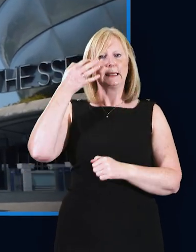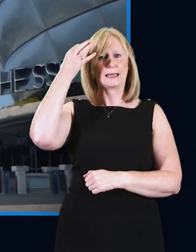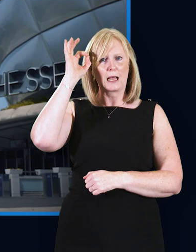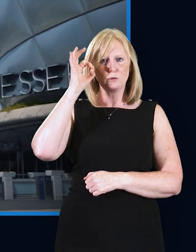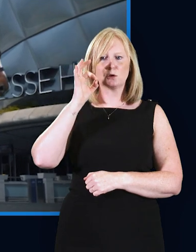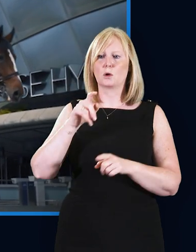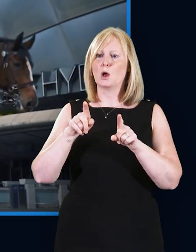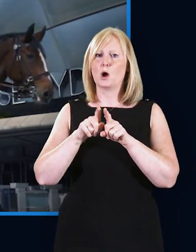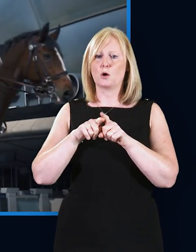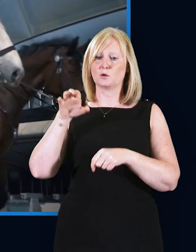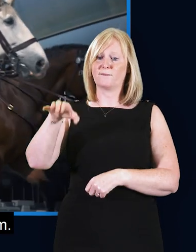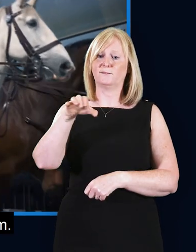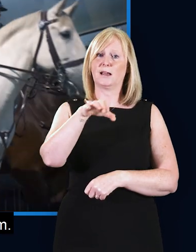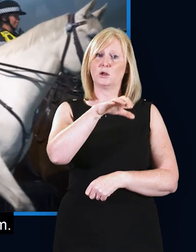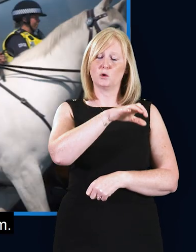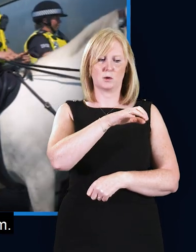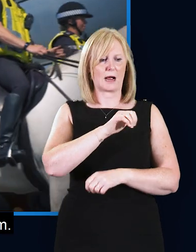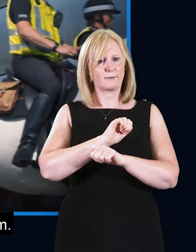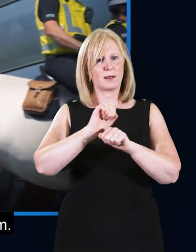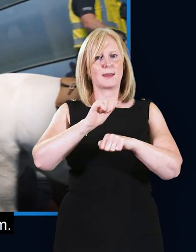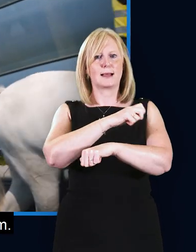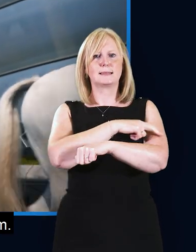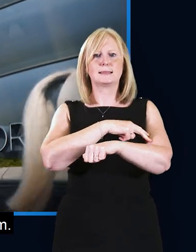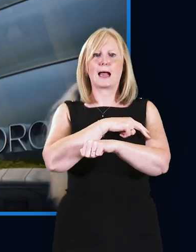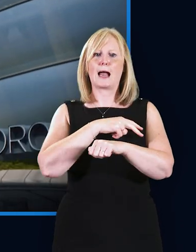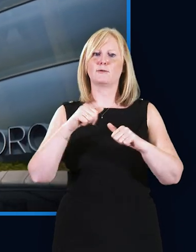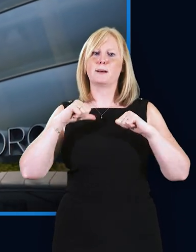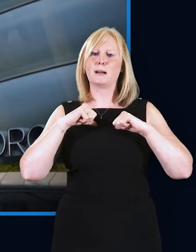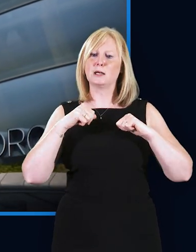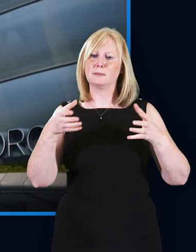venues we work with all staff and management teams to support them.